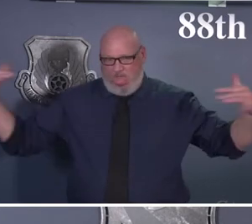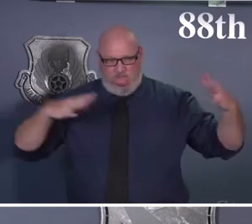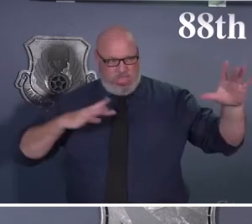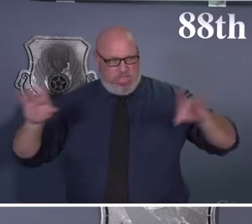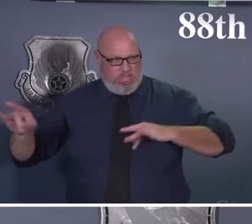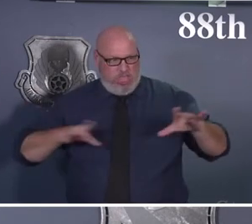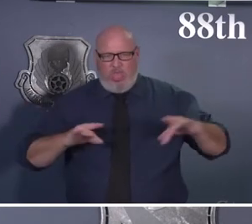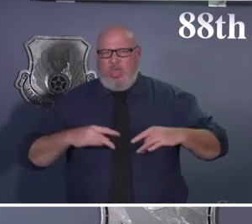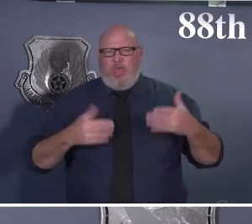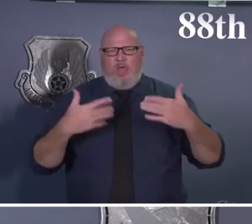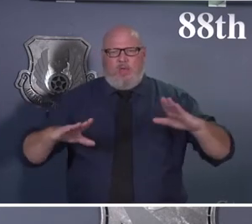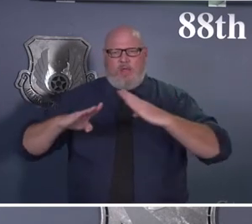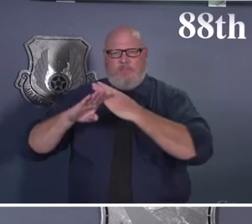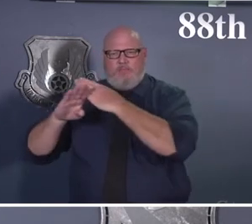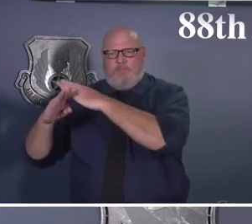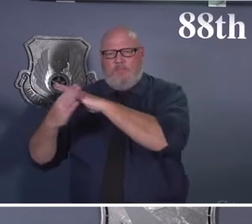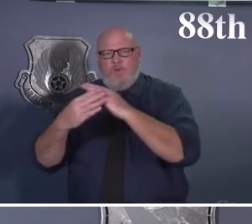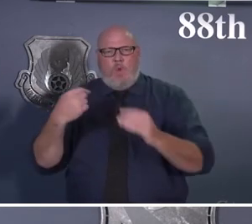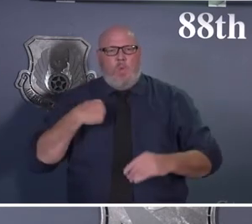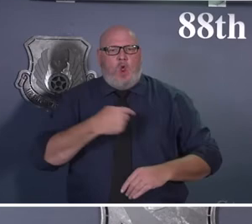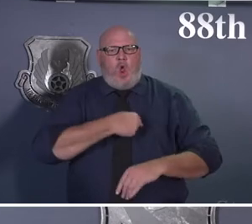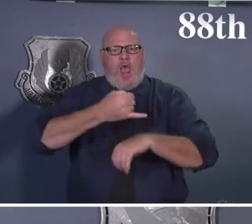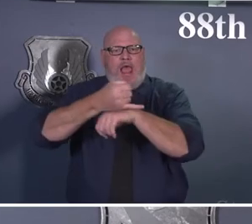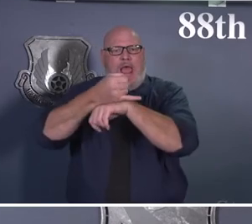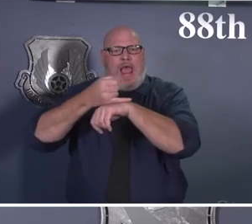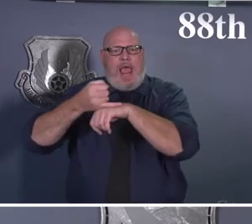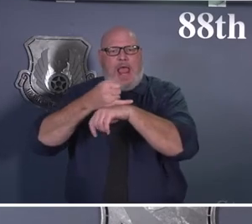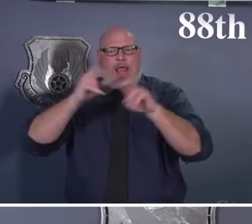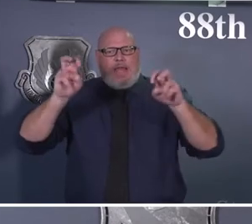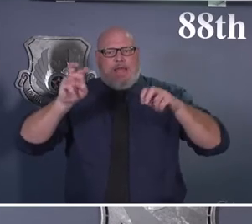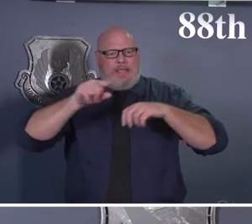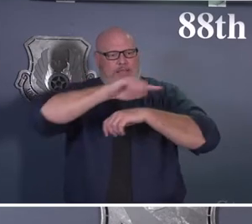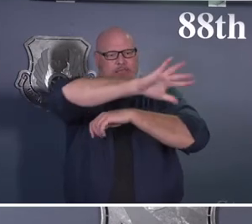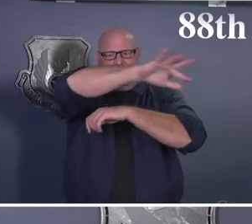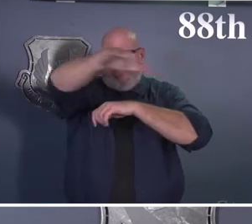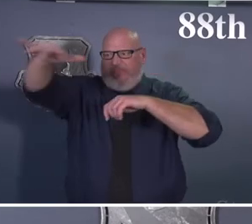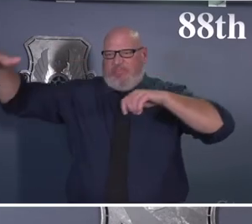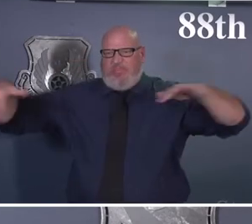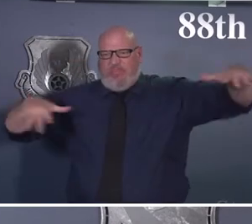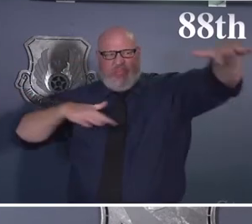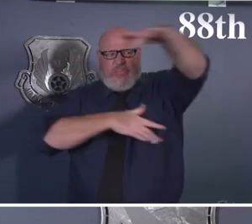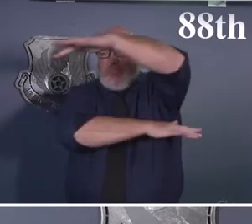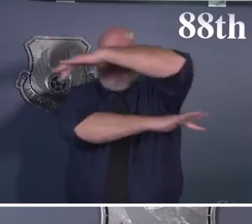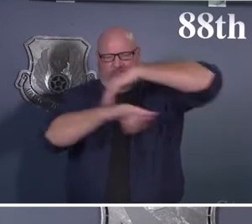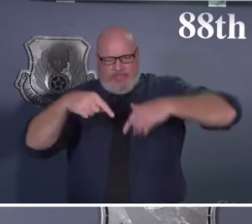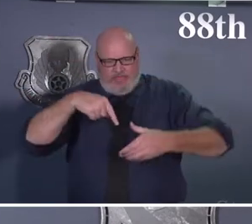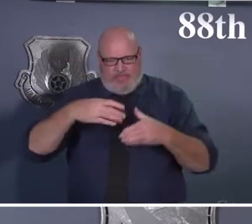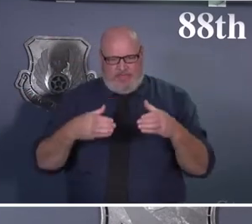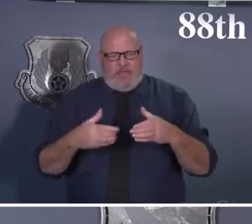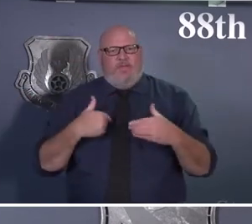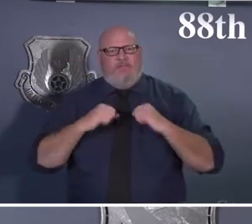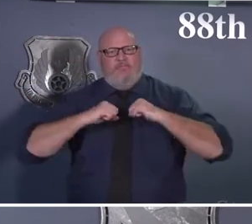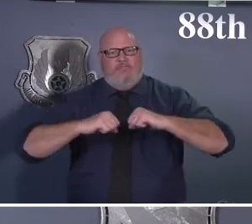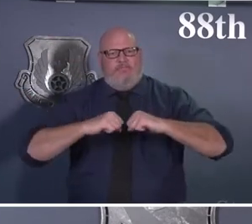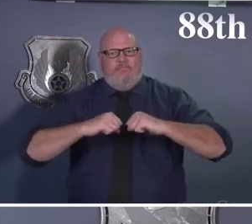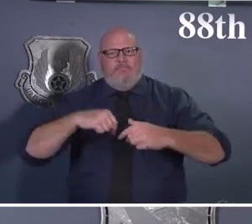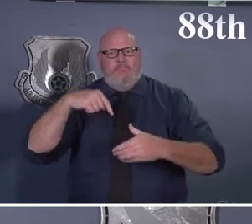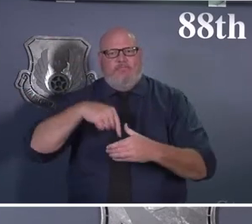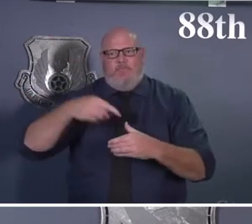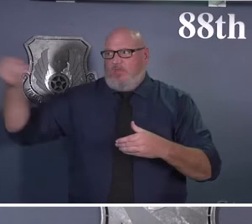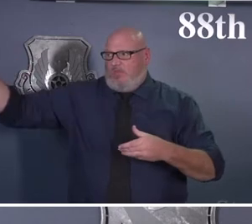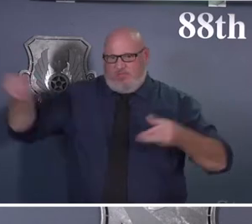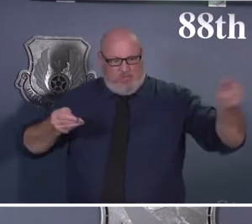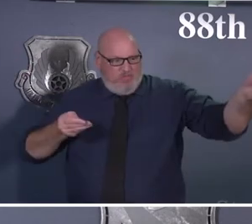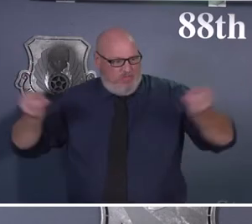island in the community. The cases that we're seeing are not based off of hotspots on base, but what folks are getting through transmission